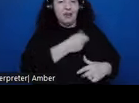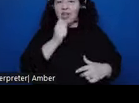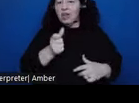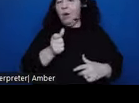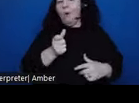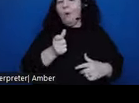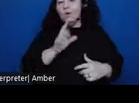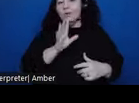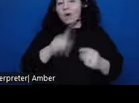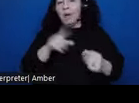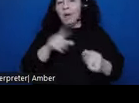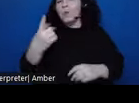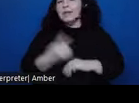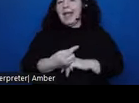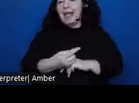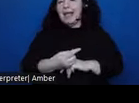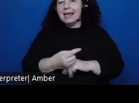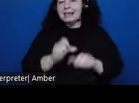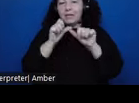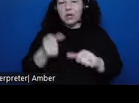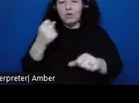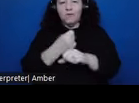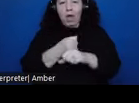fighting in Tzampantepec.